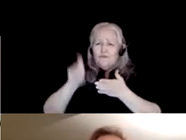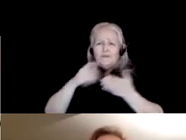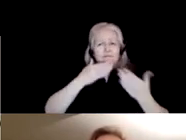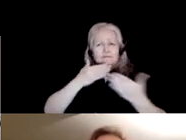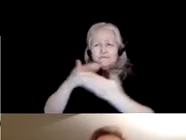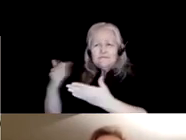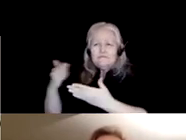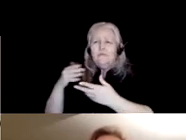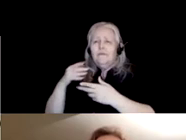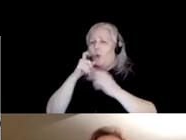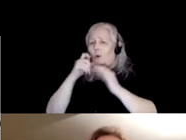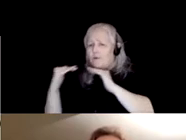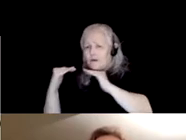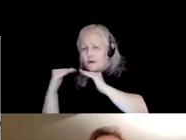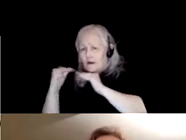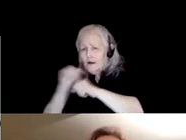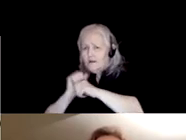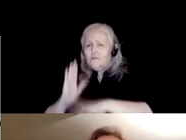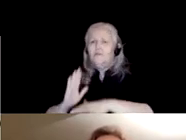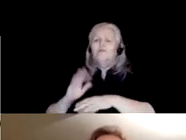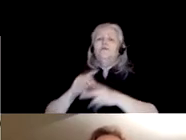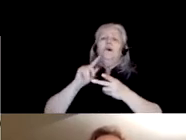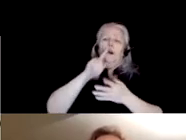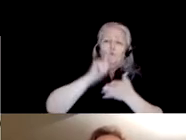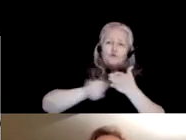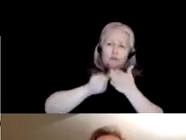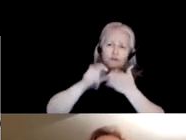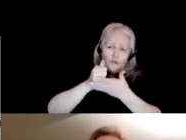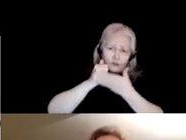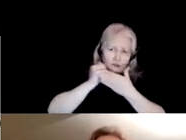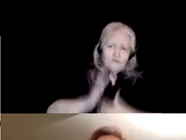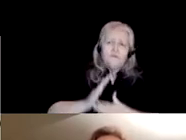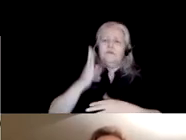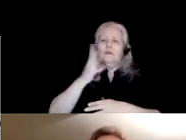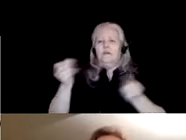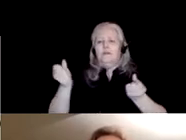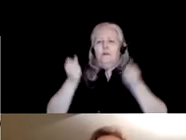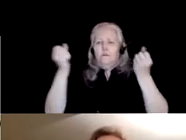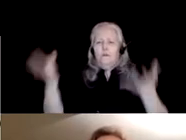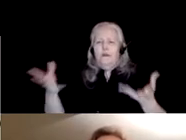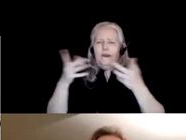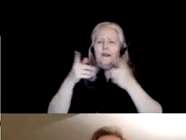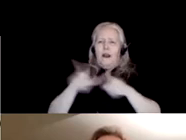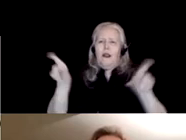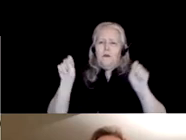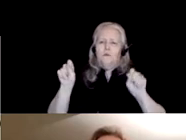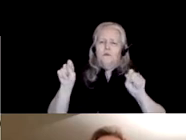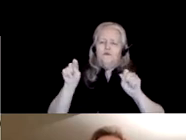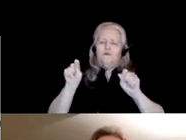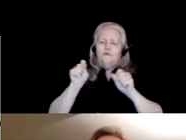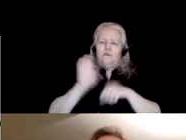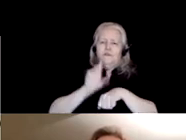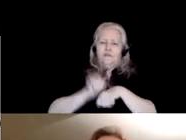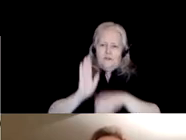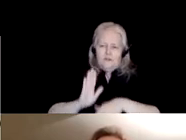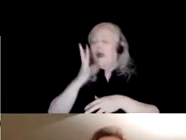includes colleagues research assistants and many many language consultants and also